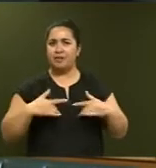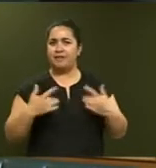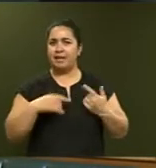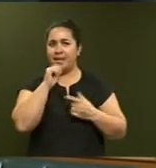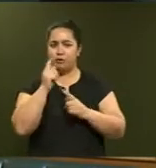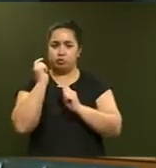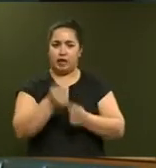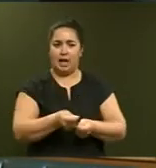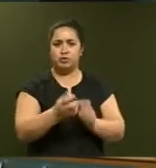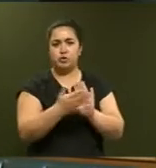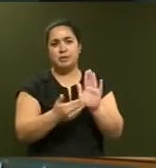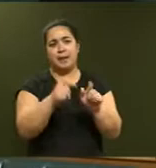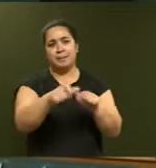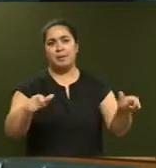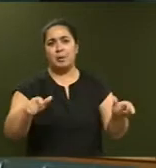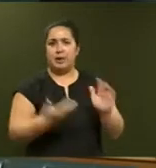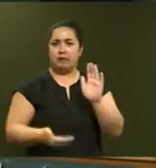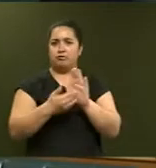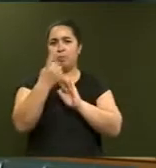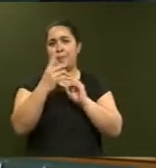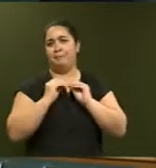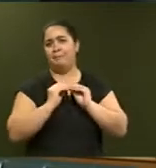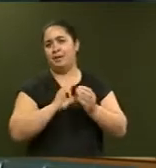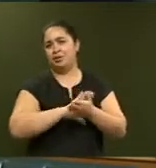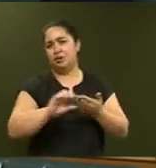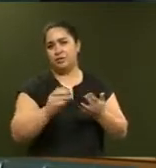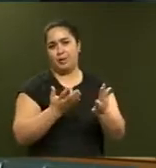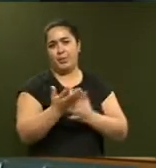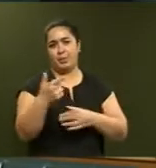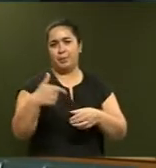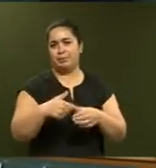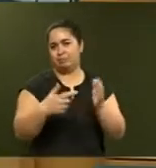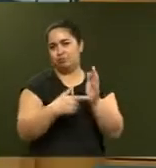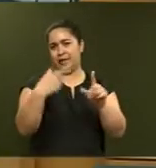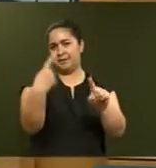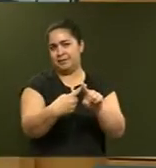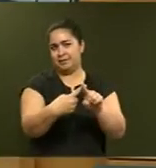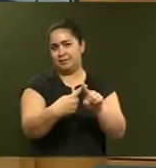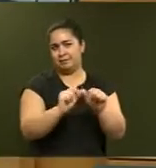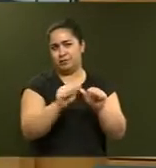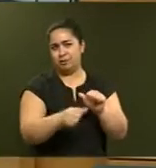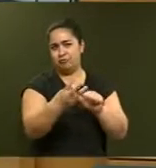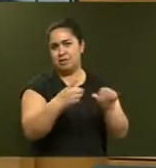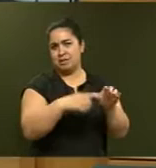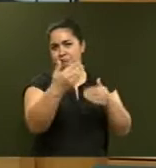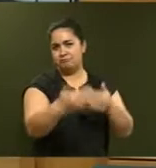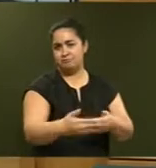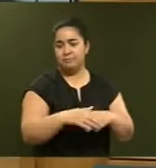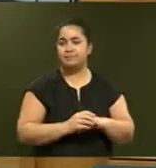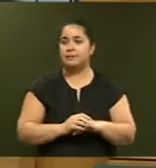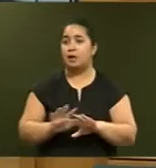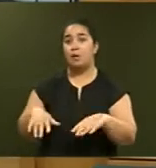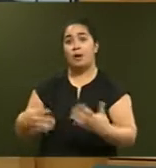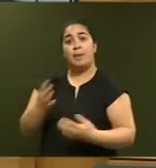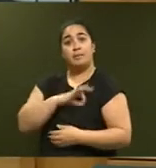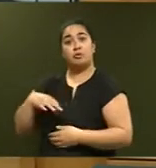$1 billion in new fuel taxes over the next three years? Well, the Ministry of Transport agreed with the modelling that was done